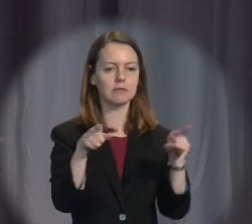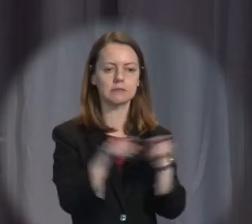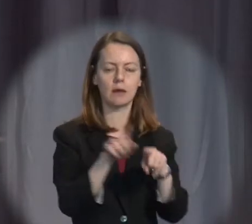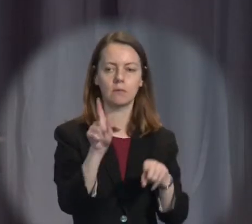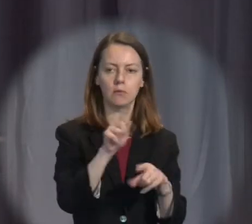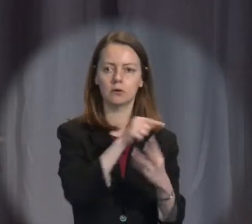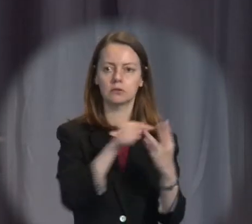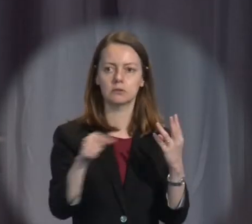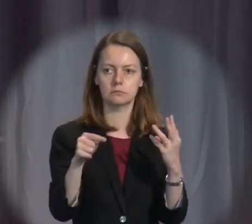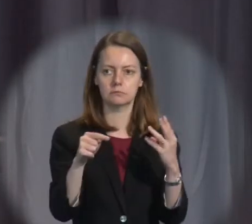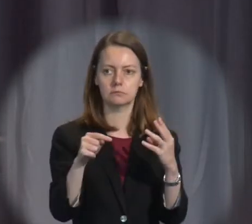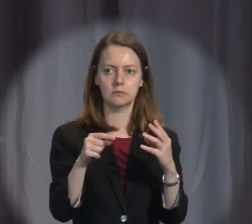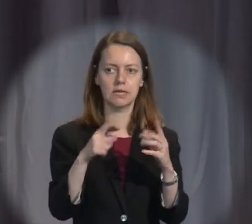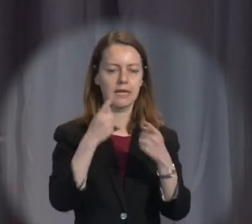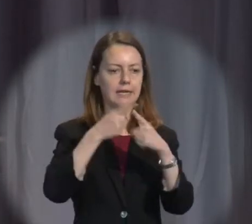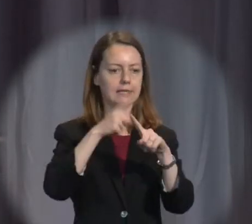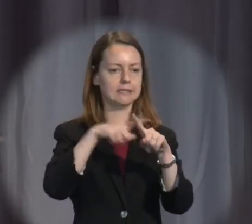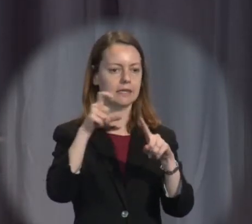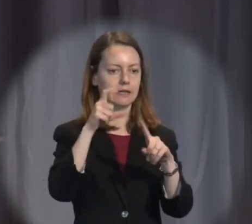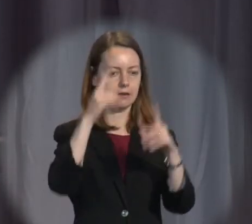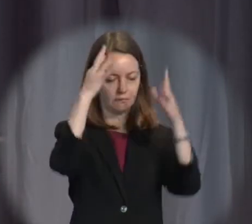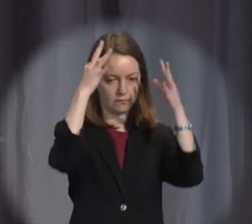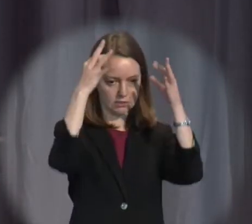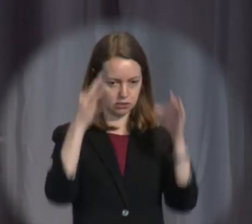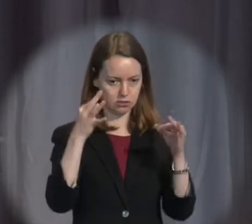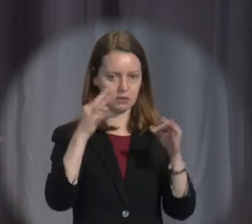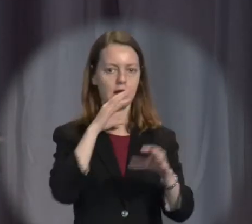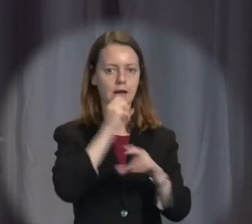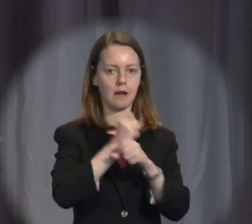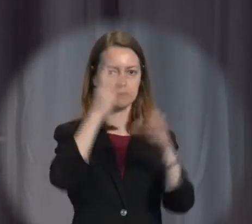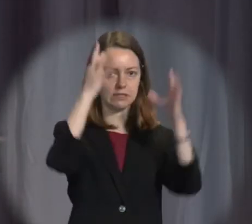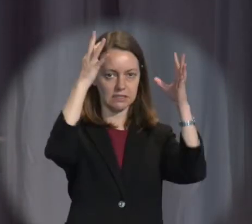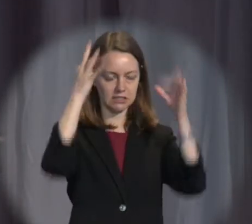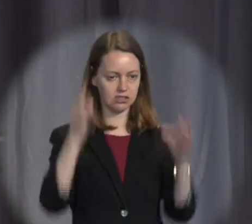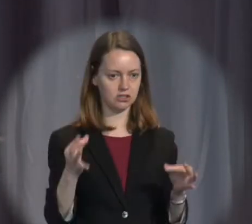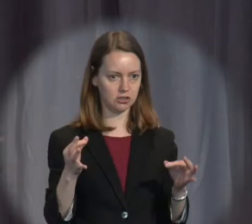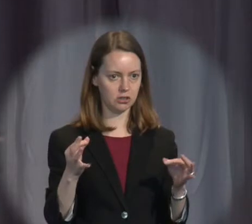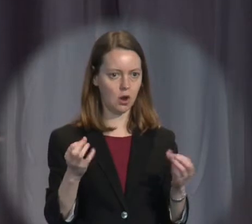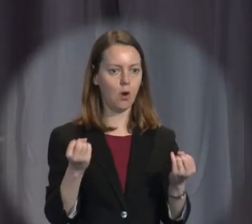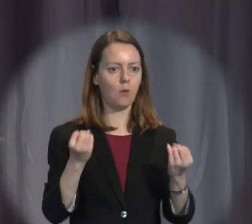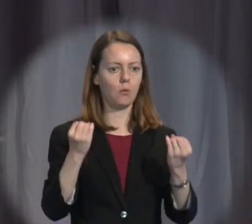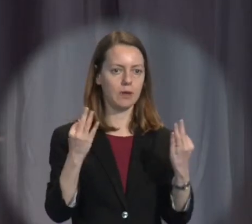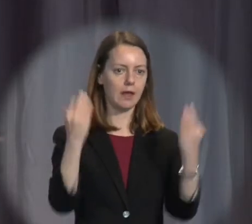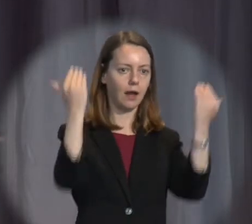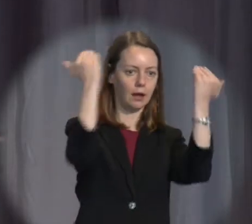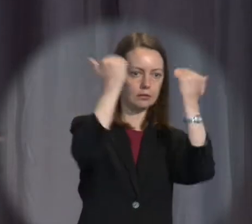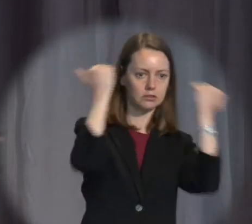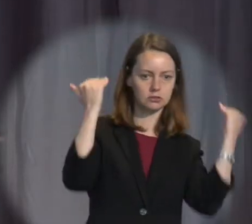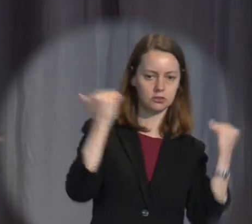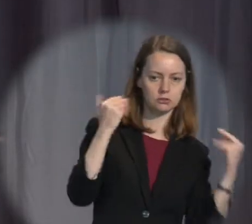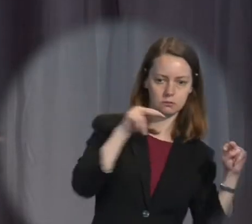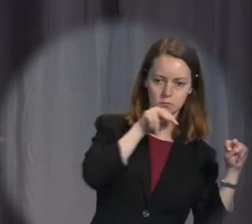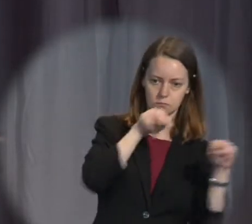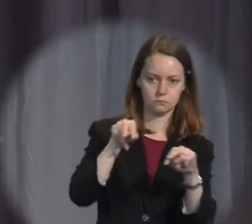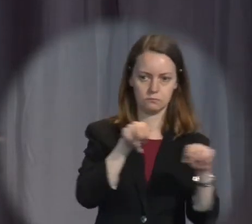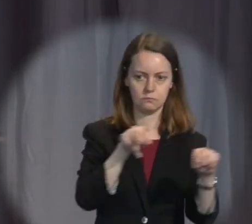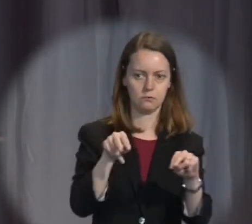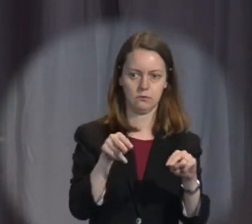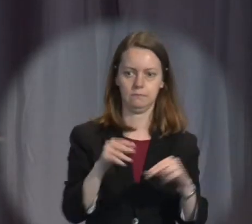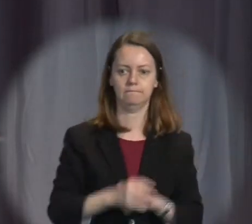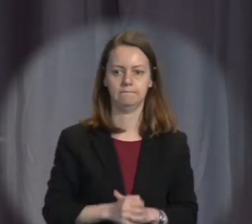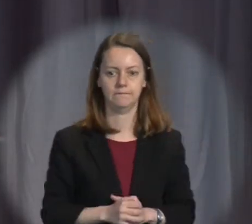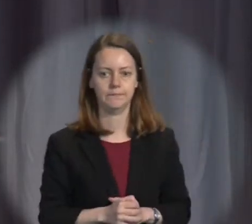a significant overreach of executive discretion without the appropriate independent monitoring or oversight by the courts.